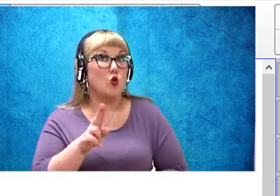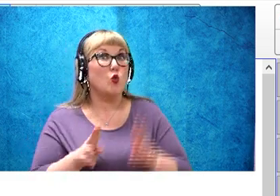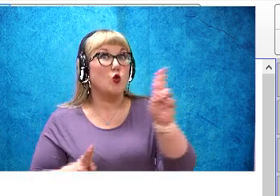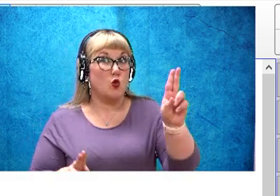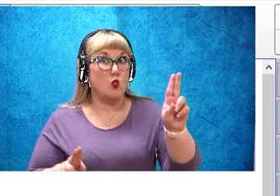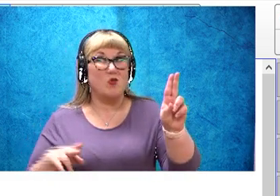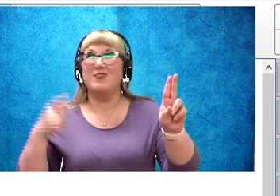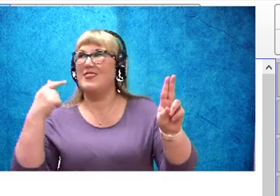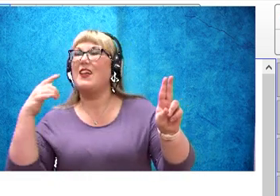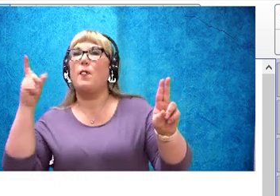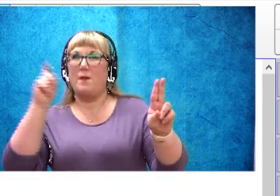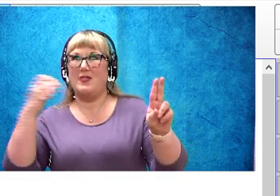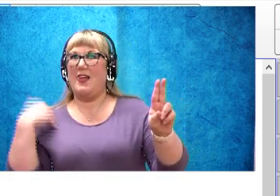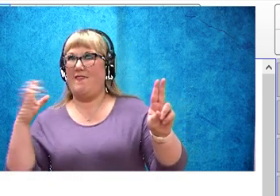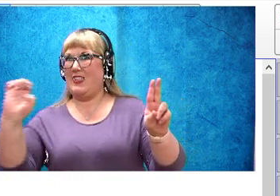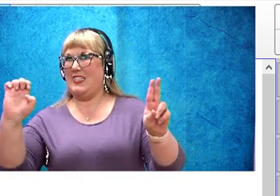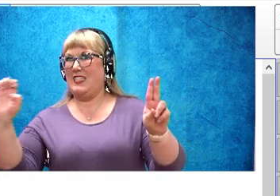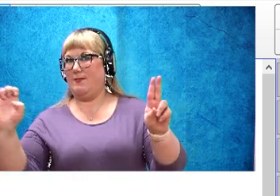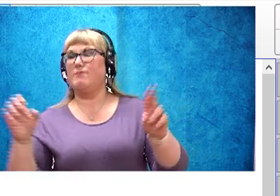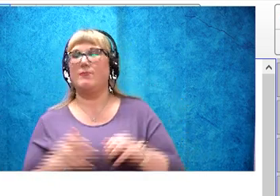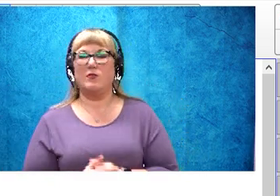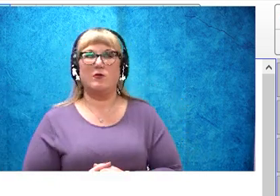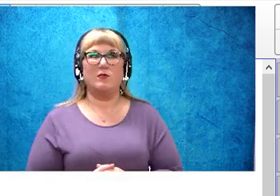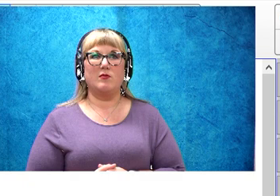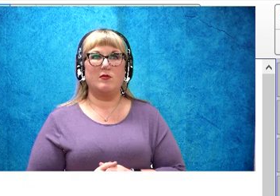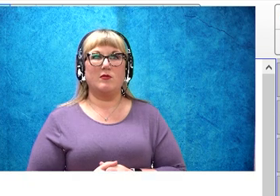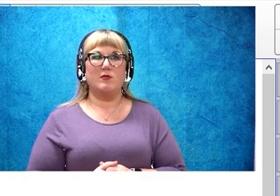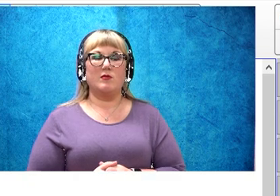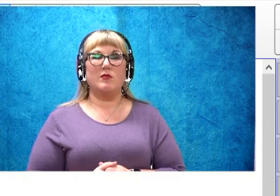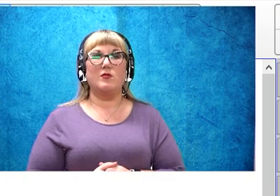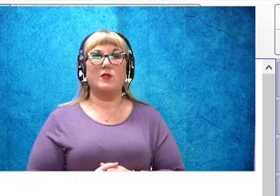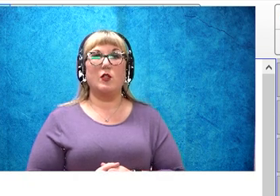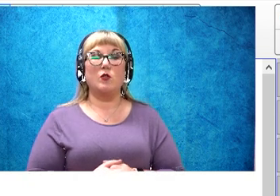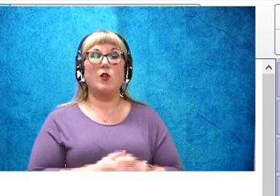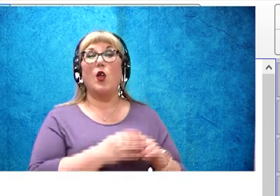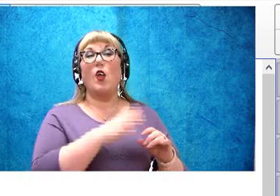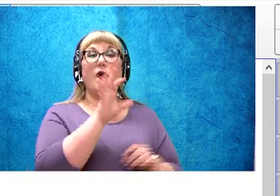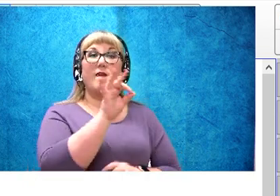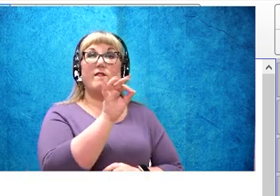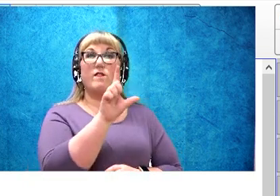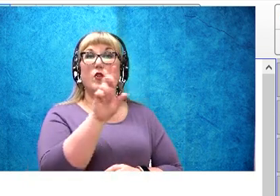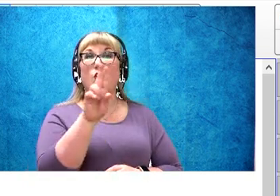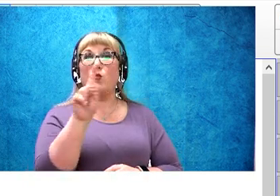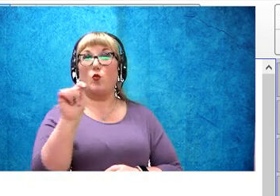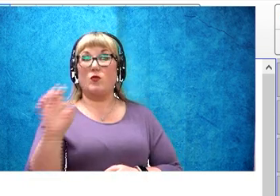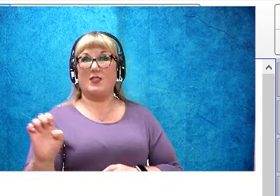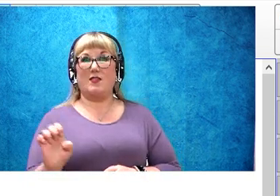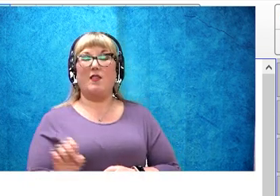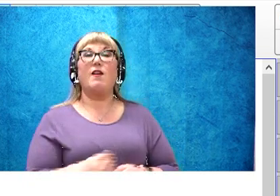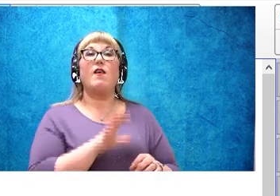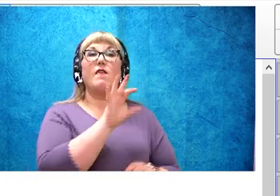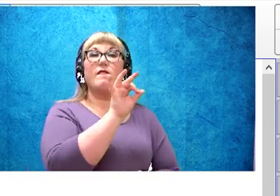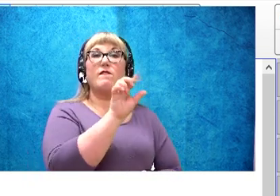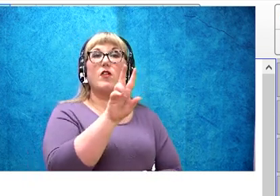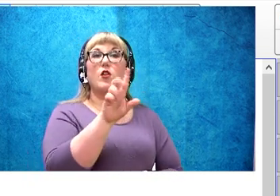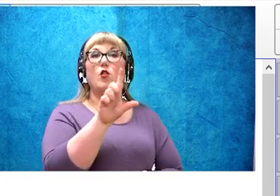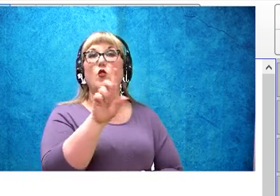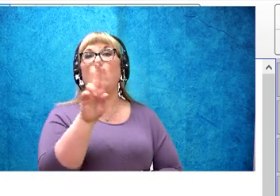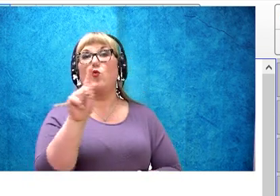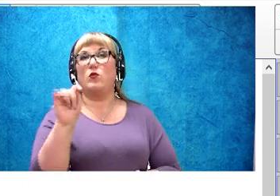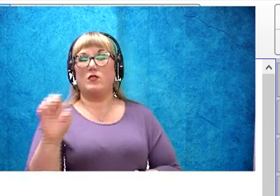try another one, listen to my word, flute, flute, let's say the sounds we hear in flute,